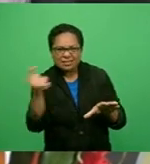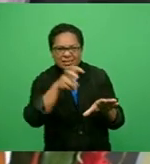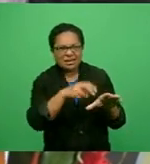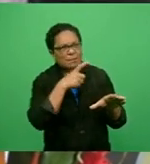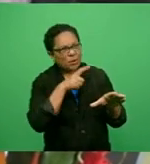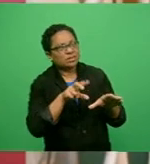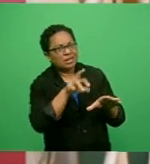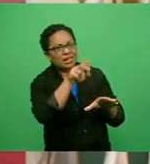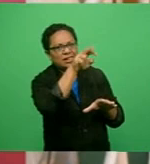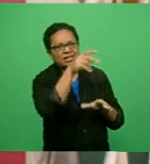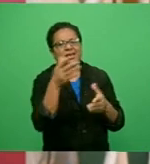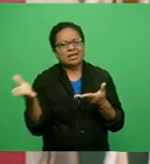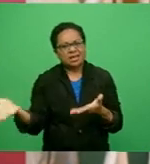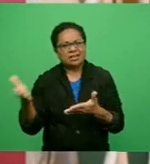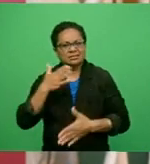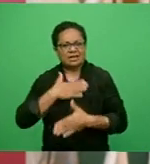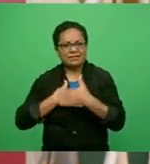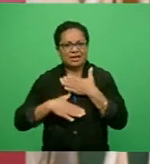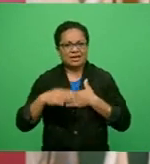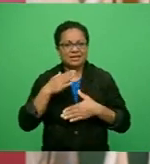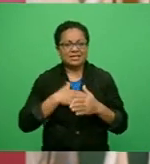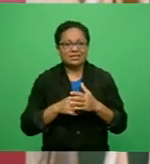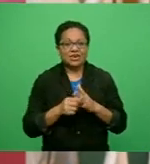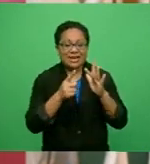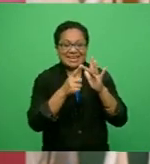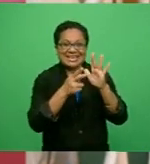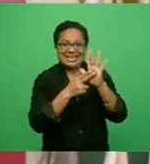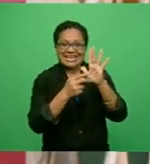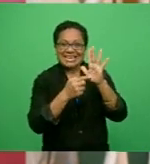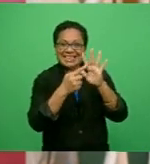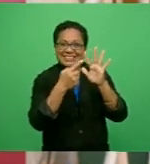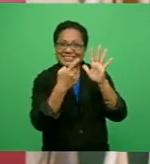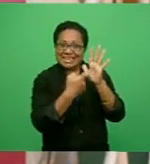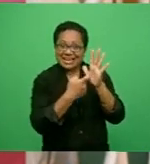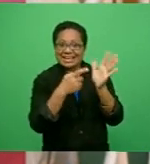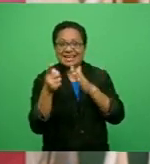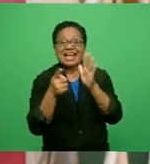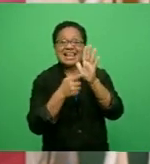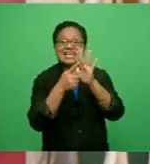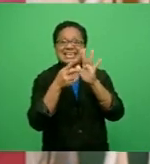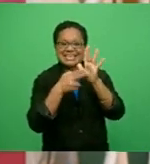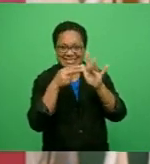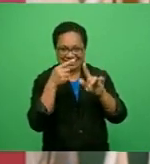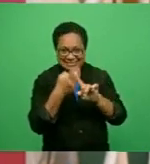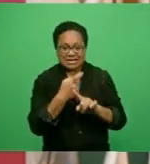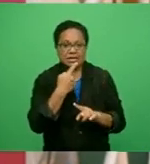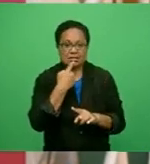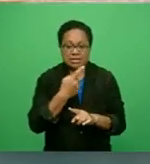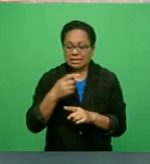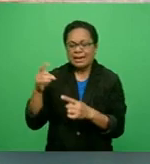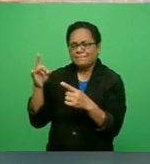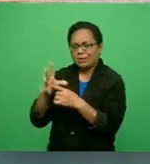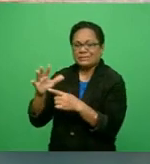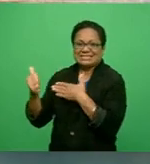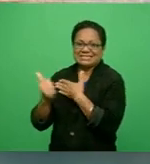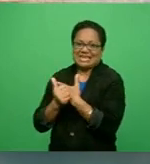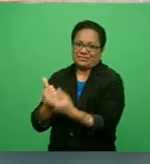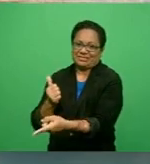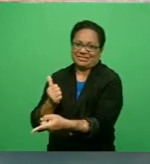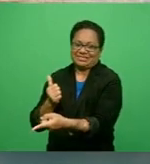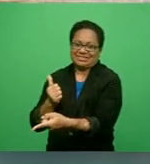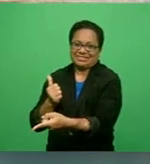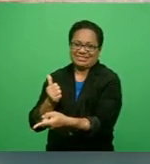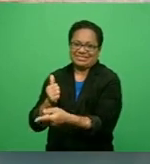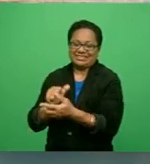of a seafarer. For interlink shipping, especially the safety for the passengers is a paramount for us, especially